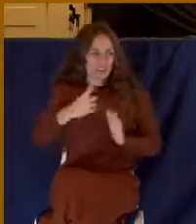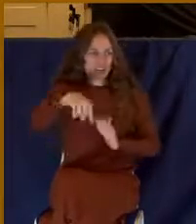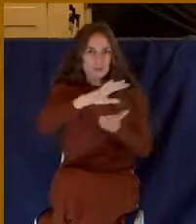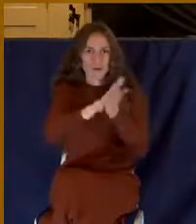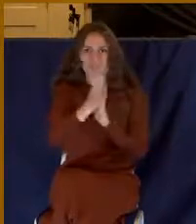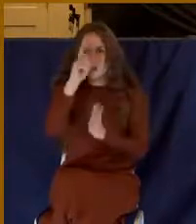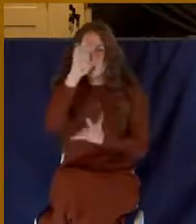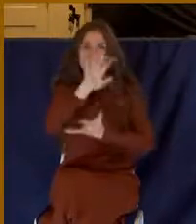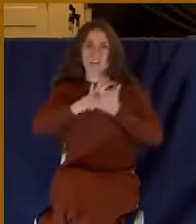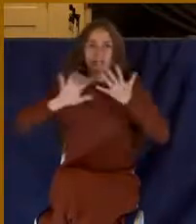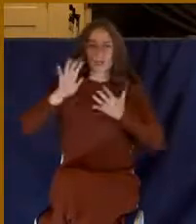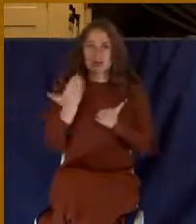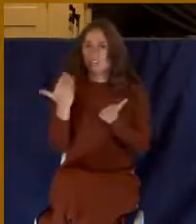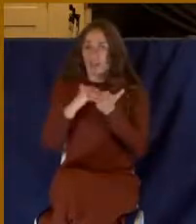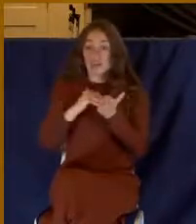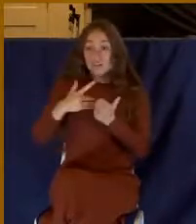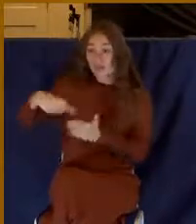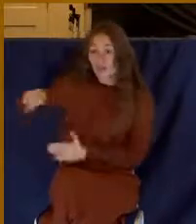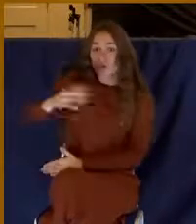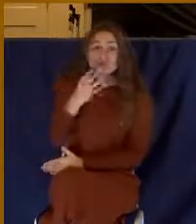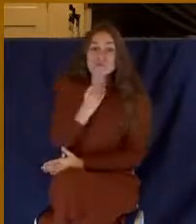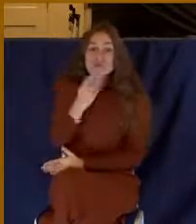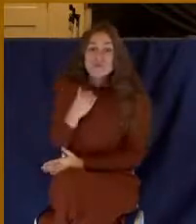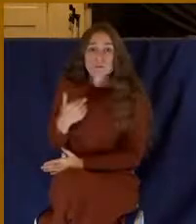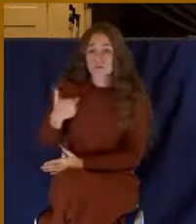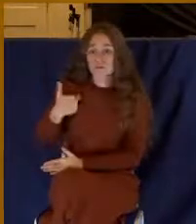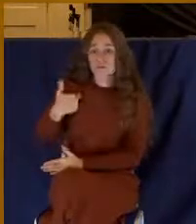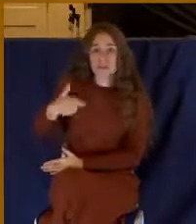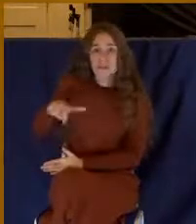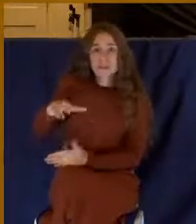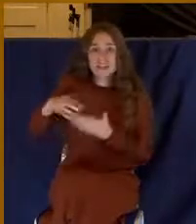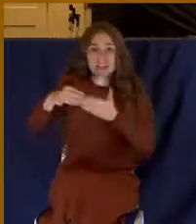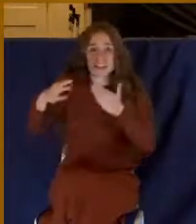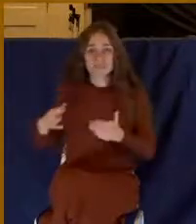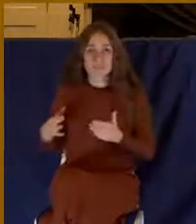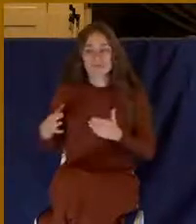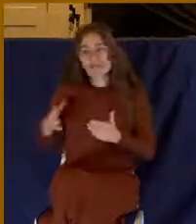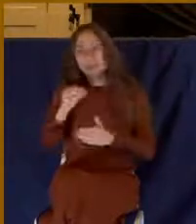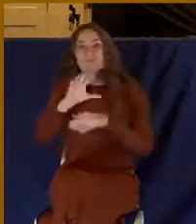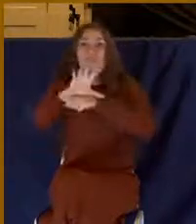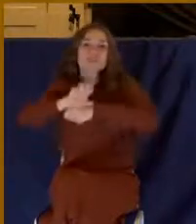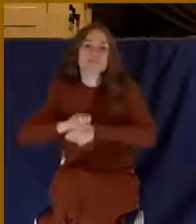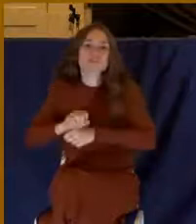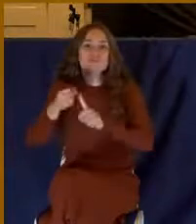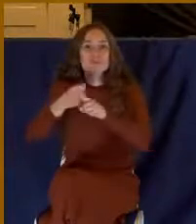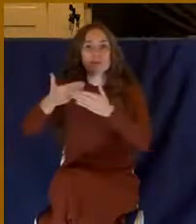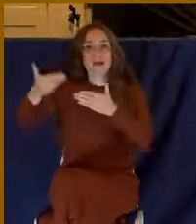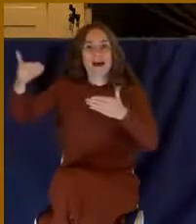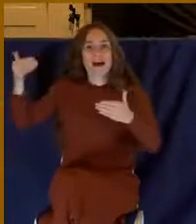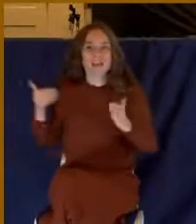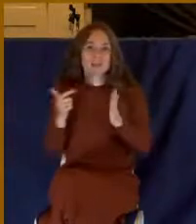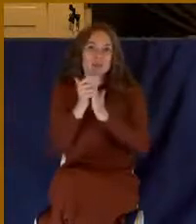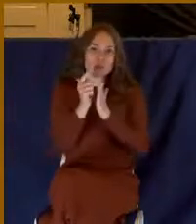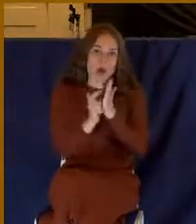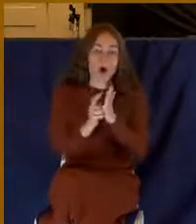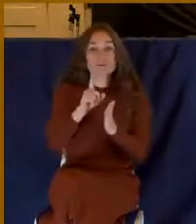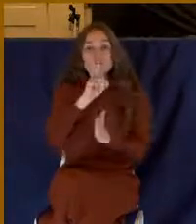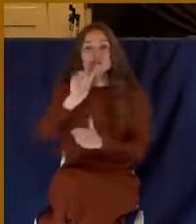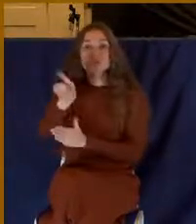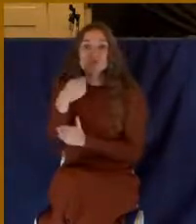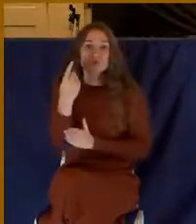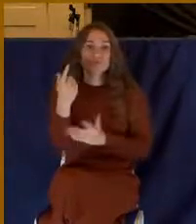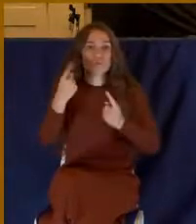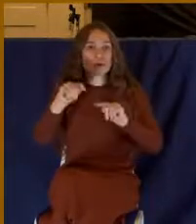Jewish rituals of the past, all of those things were really just a way to point to the reality. It was to point to